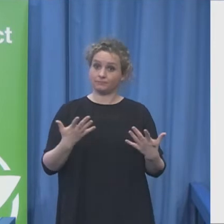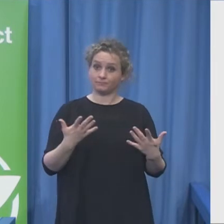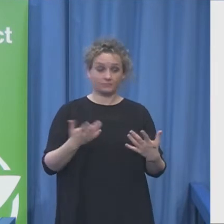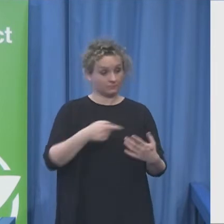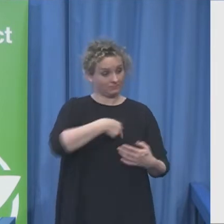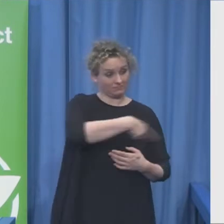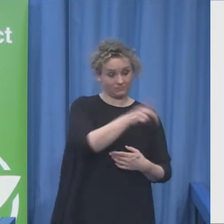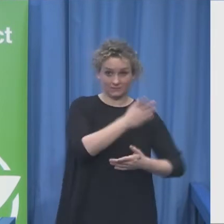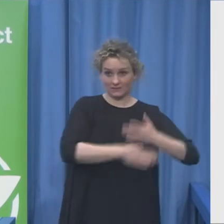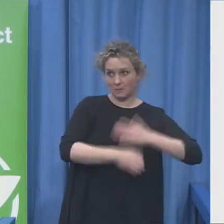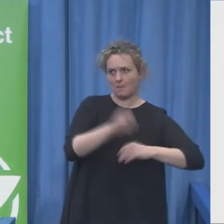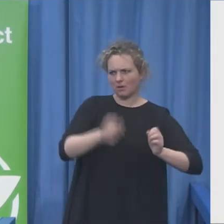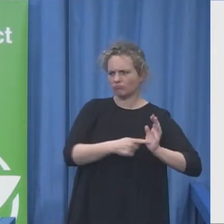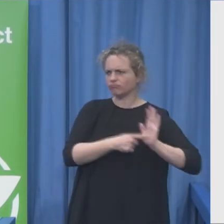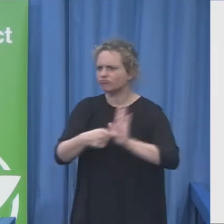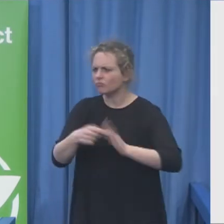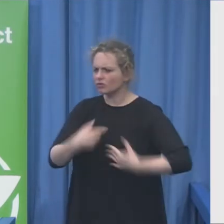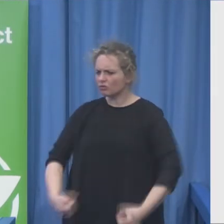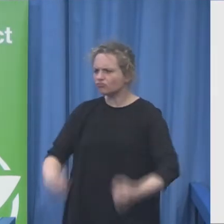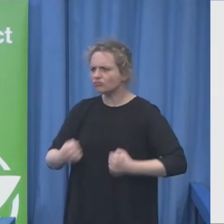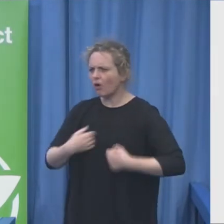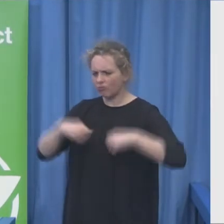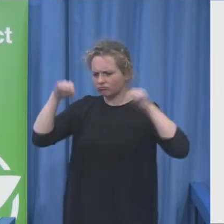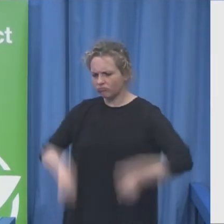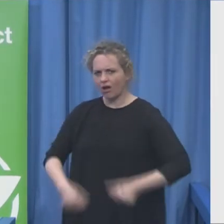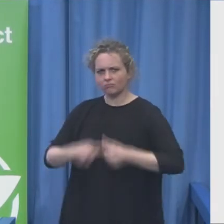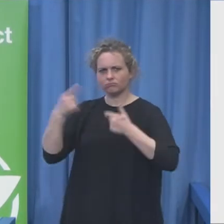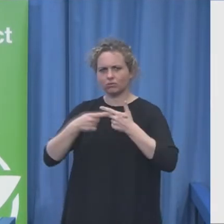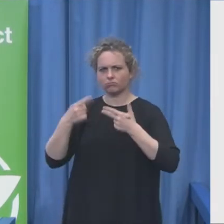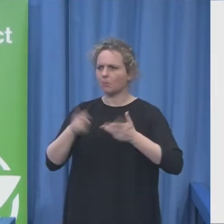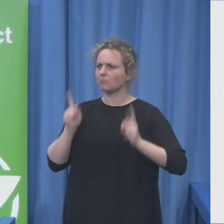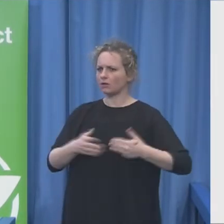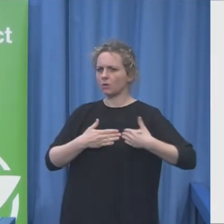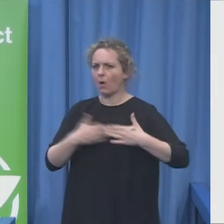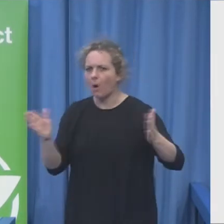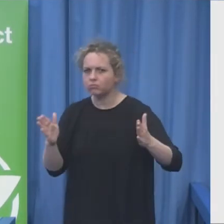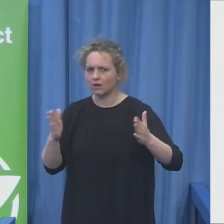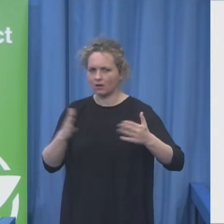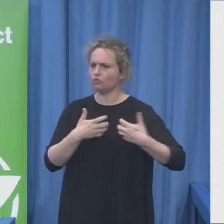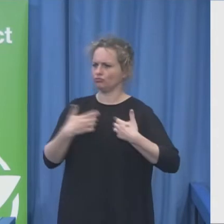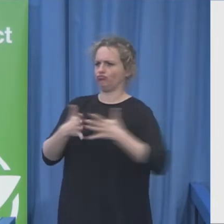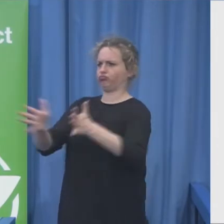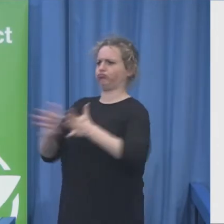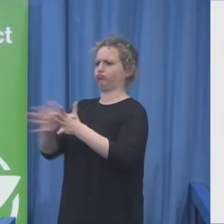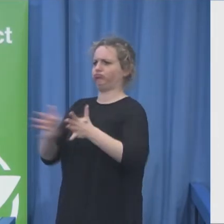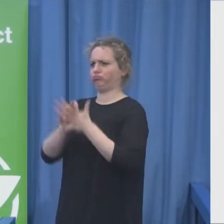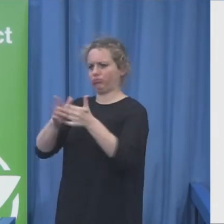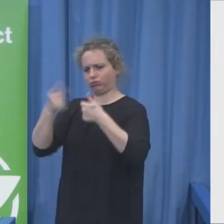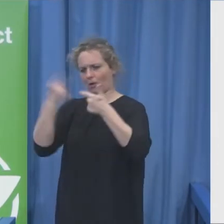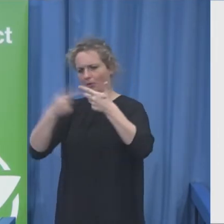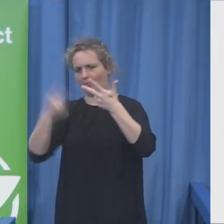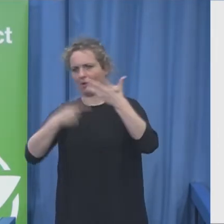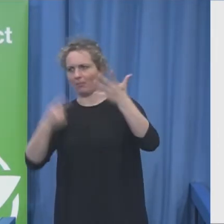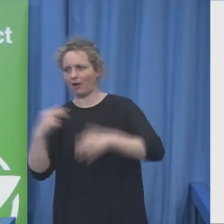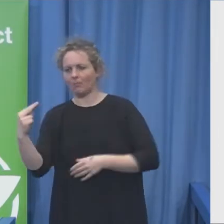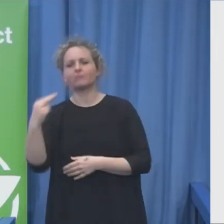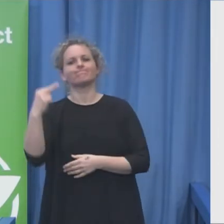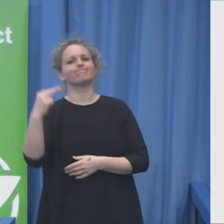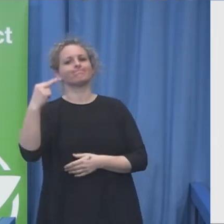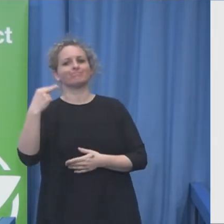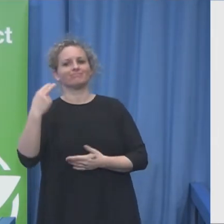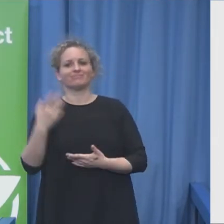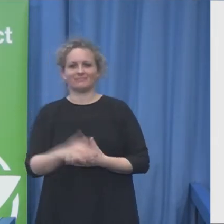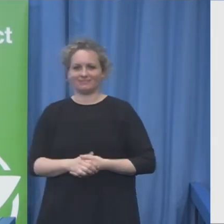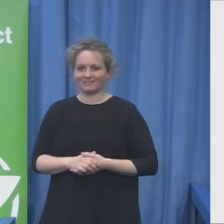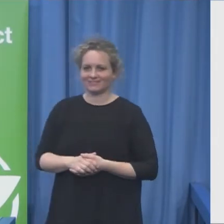Thank you very much, ladies and gentlemen. I hope you found that of interest. Thank you for coming. And before we finish, I will give you a